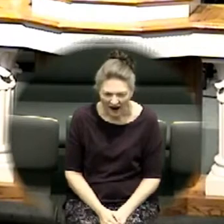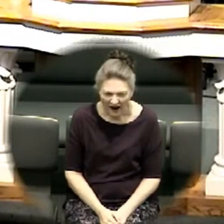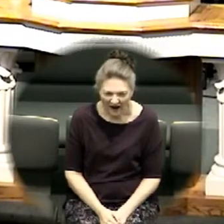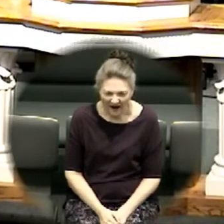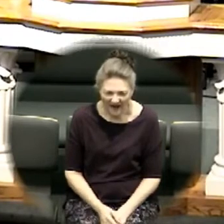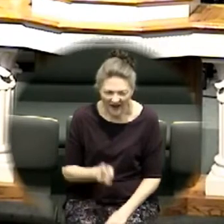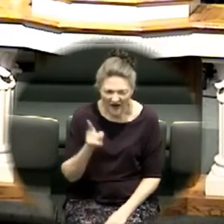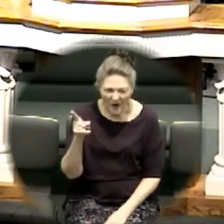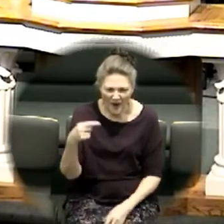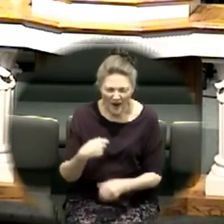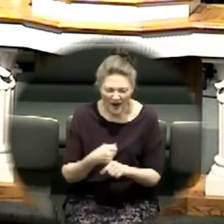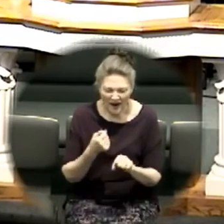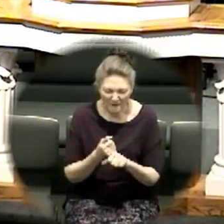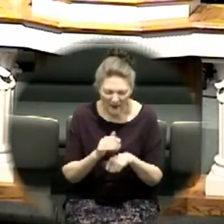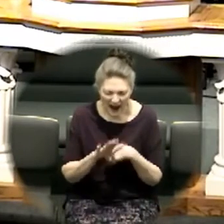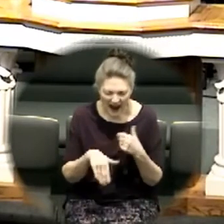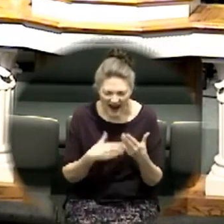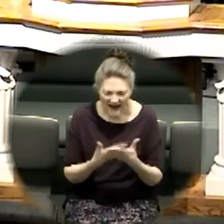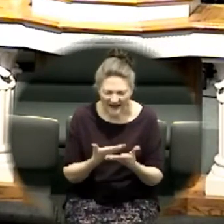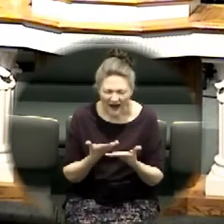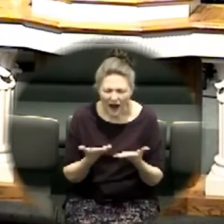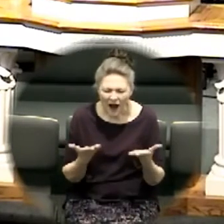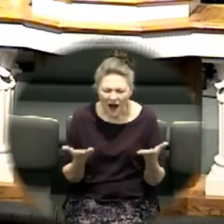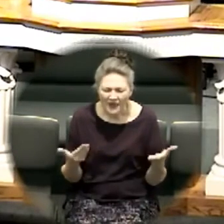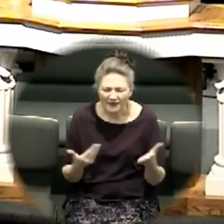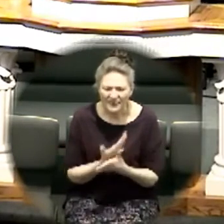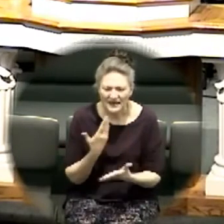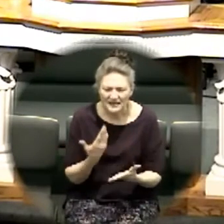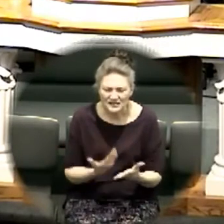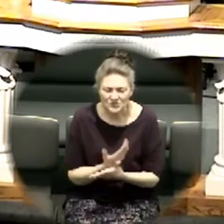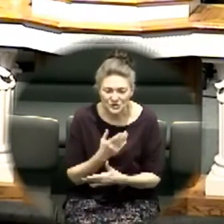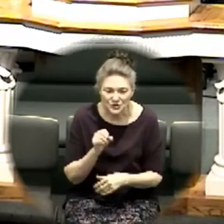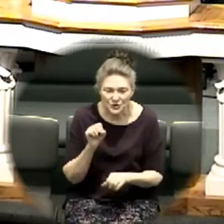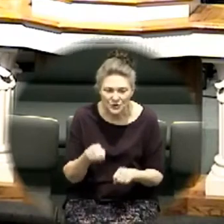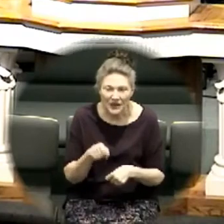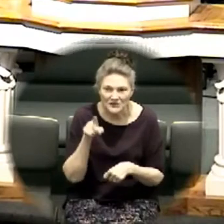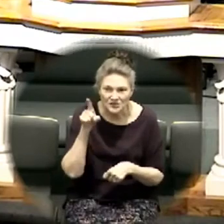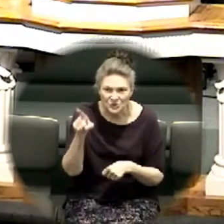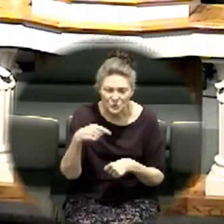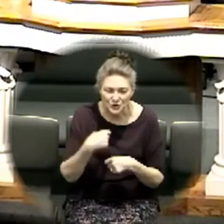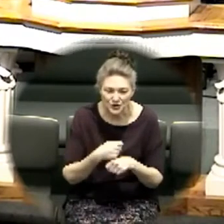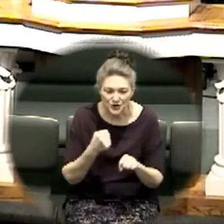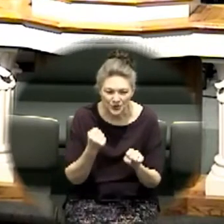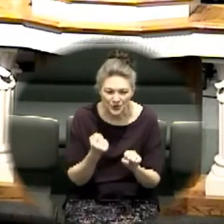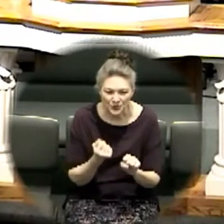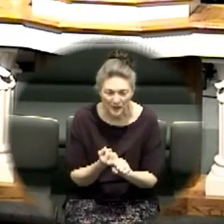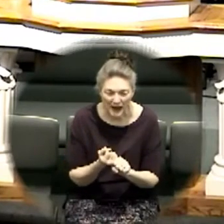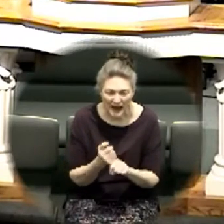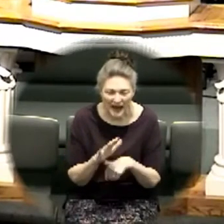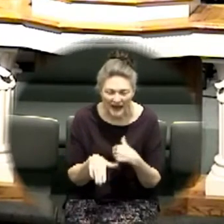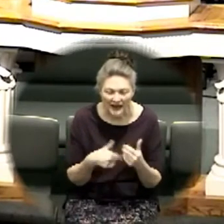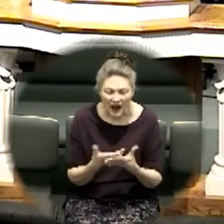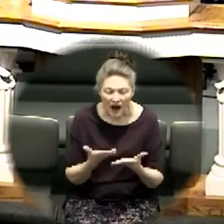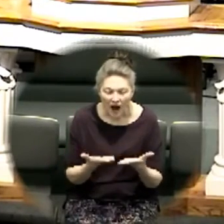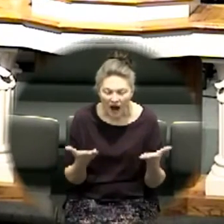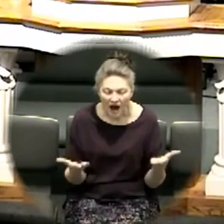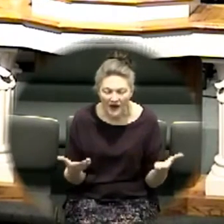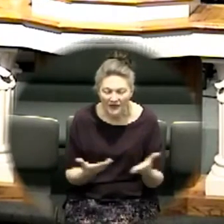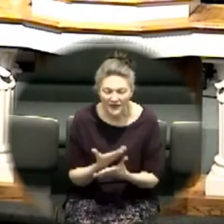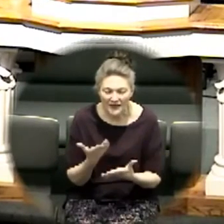you make all things new yes you make